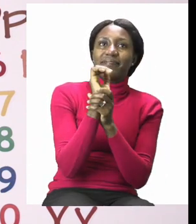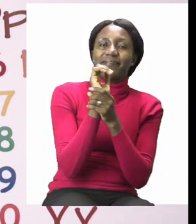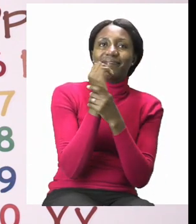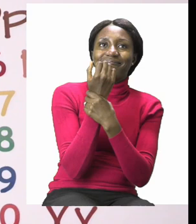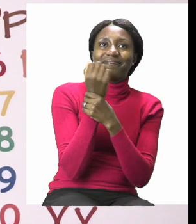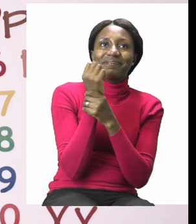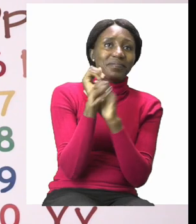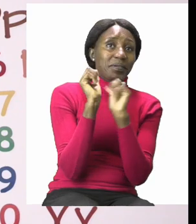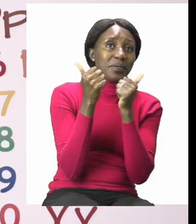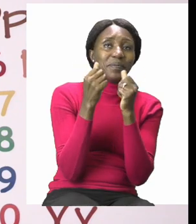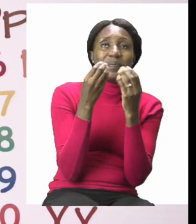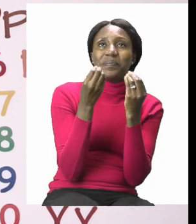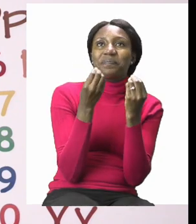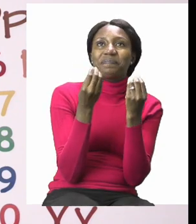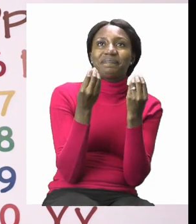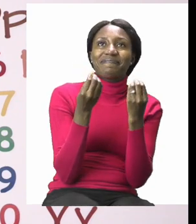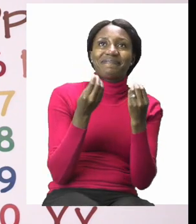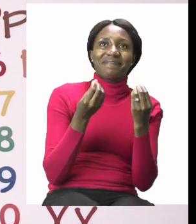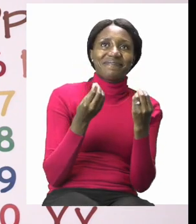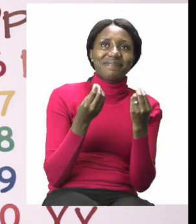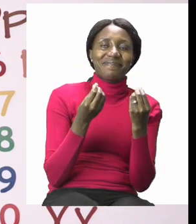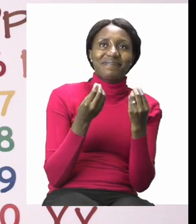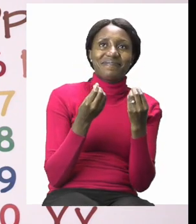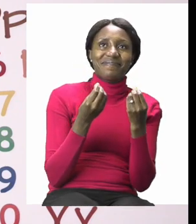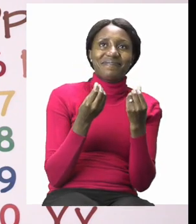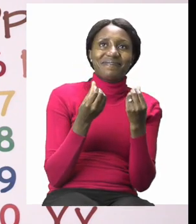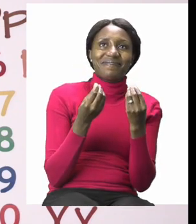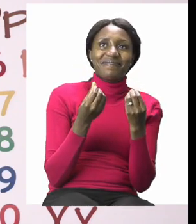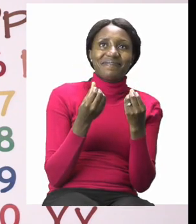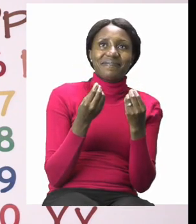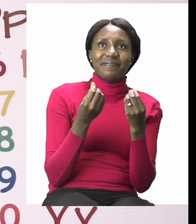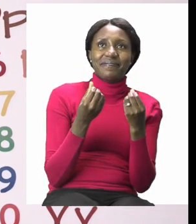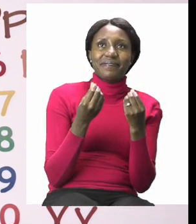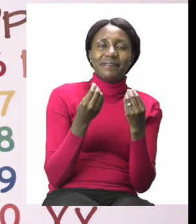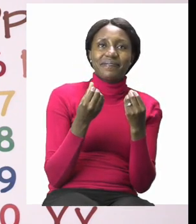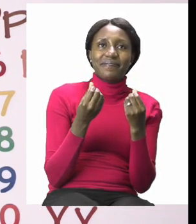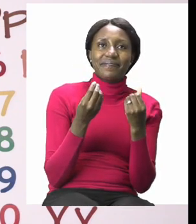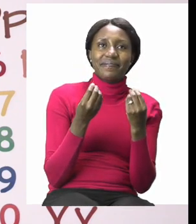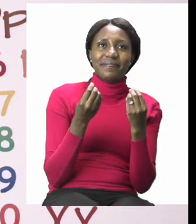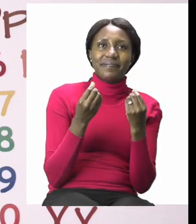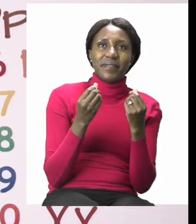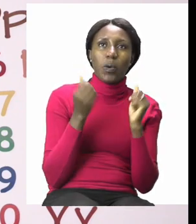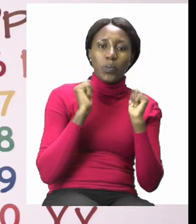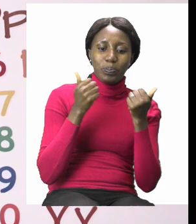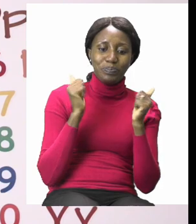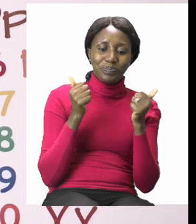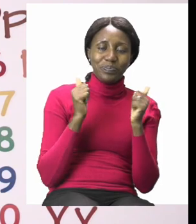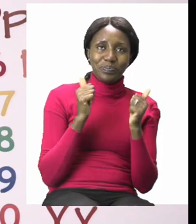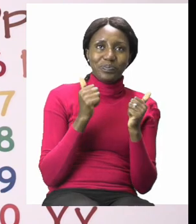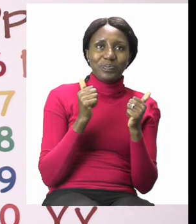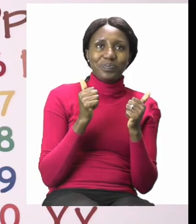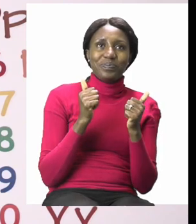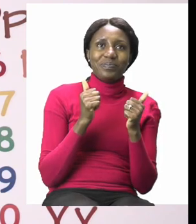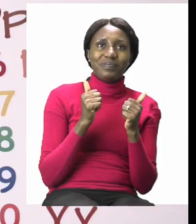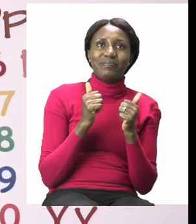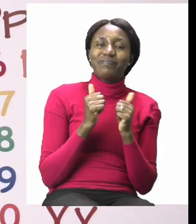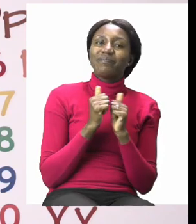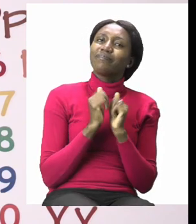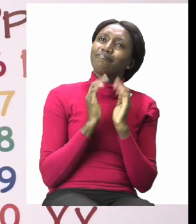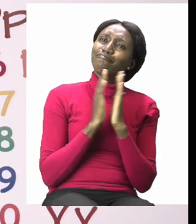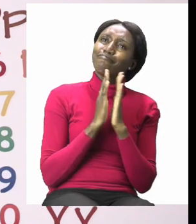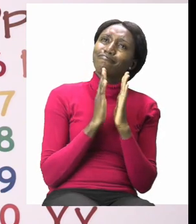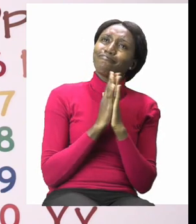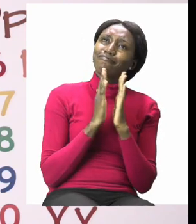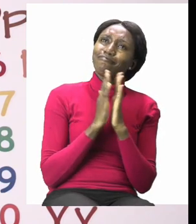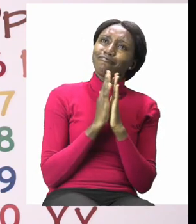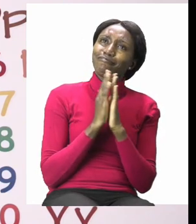good. And your fingertips. Well done. Make sure that your hands are